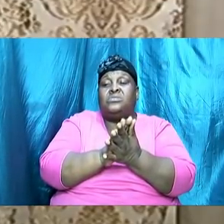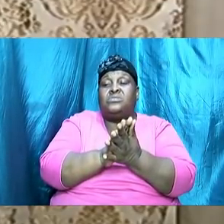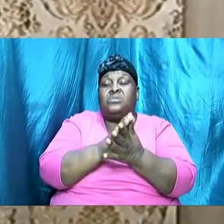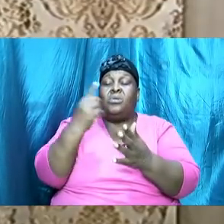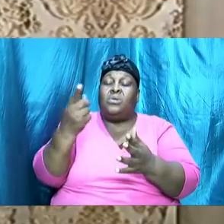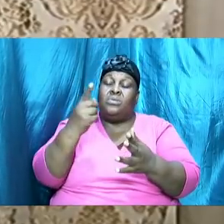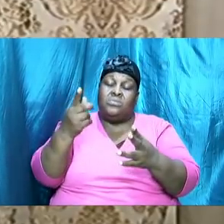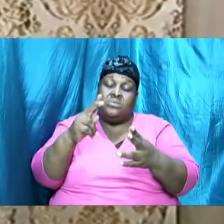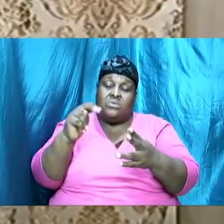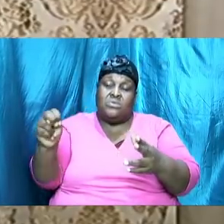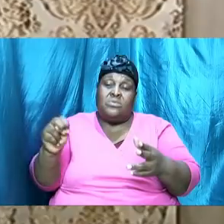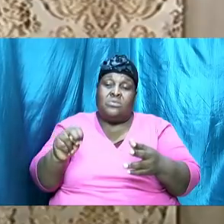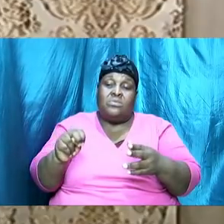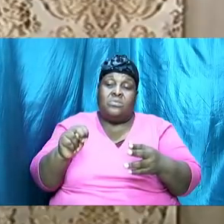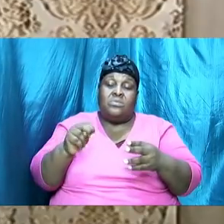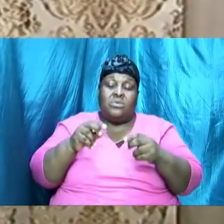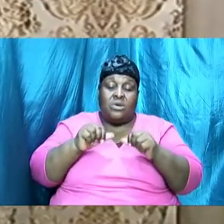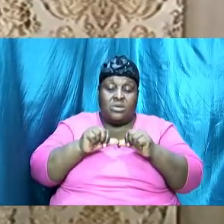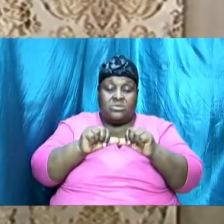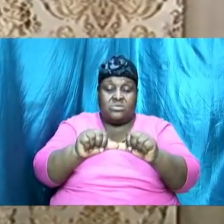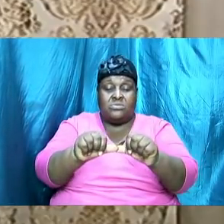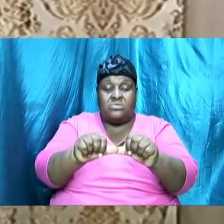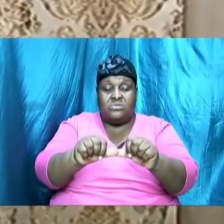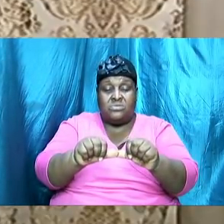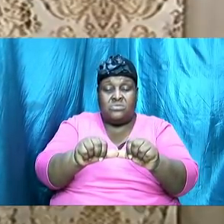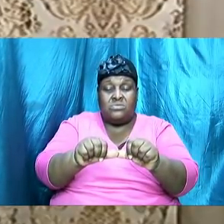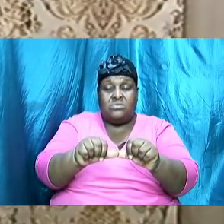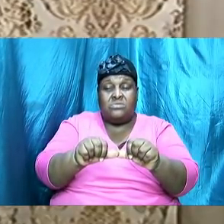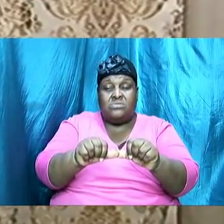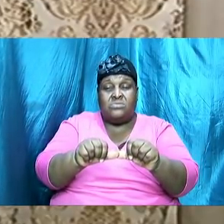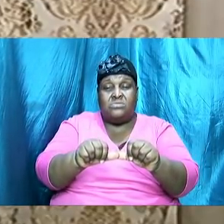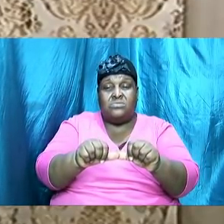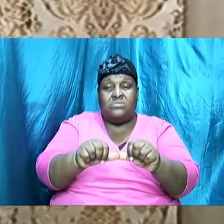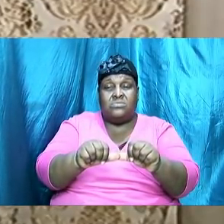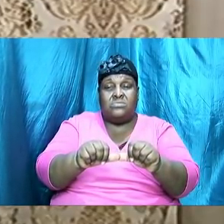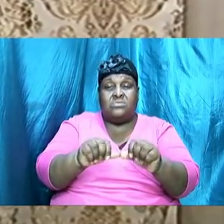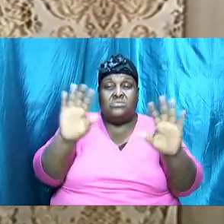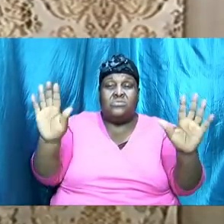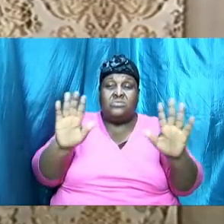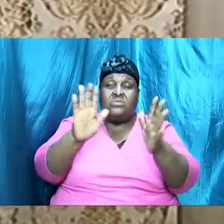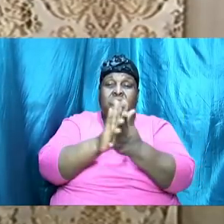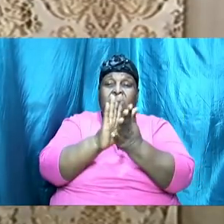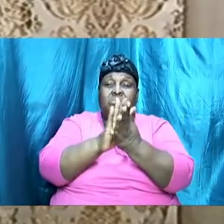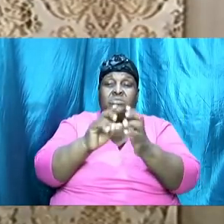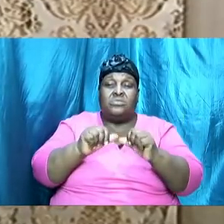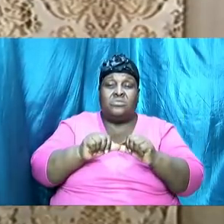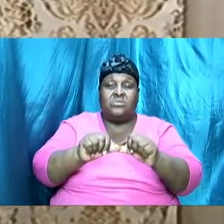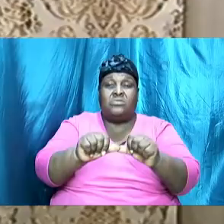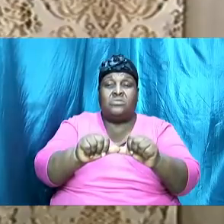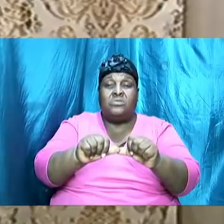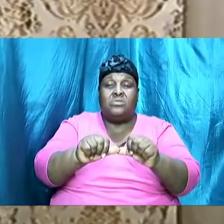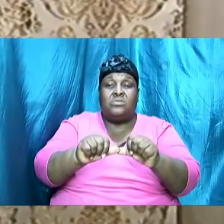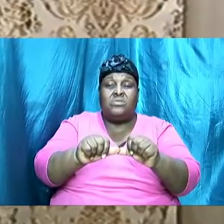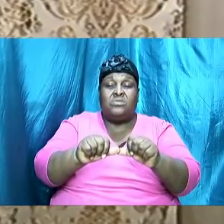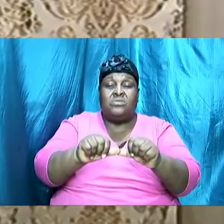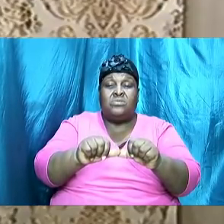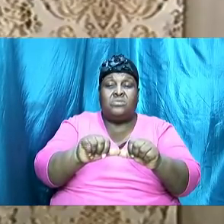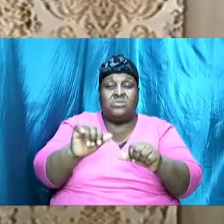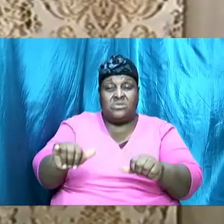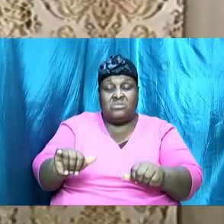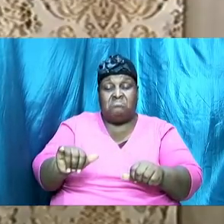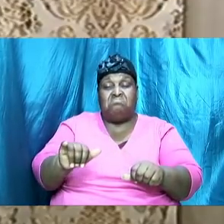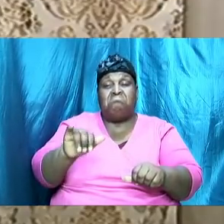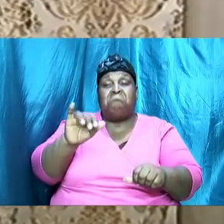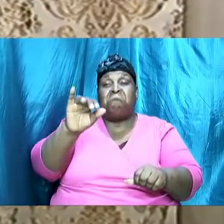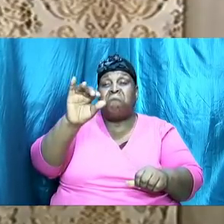will continue and Sunday school continues at 8 a.m. so